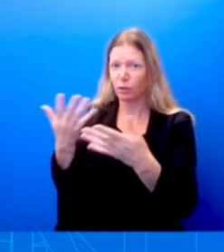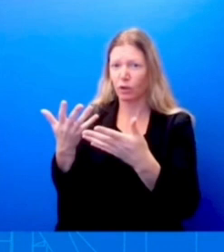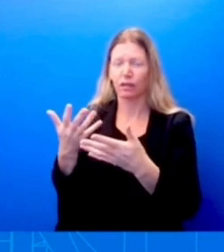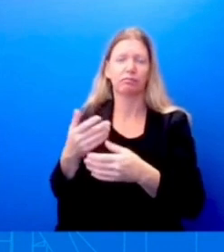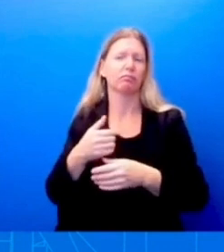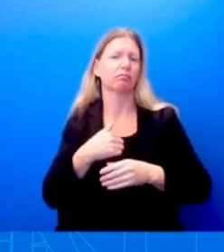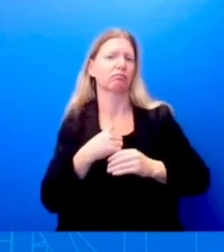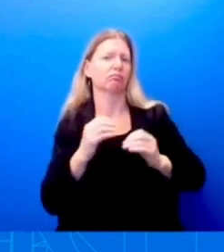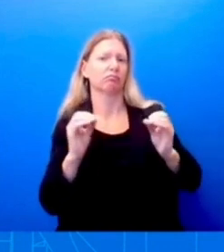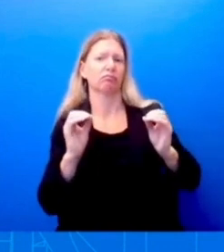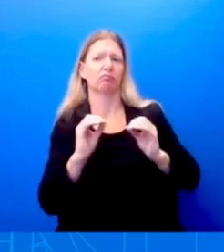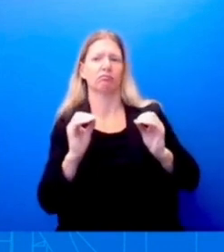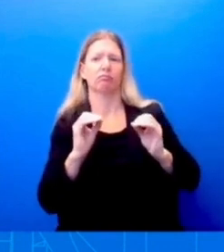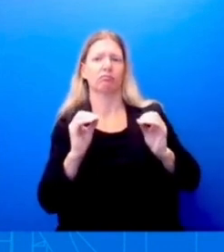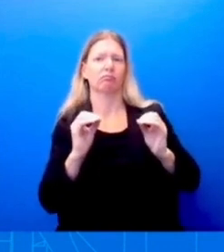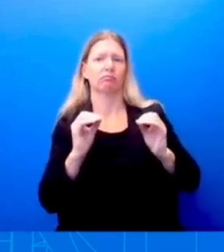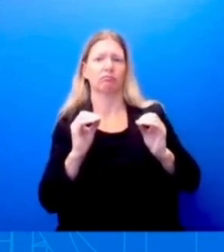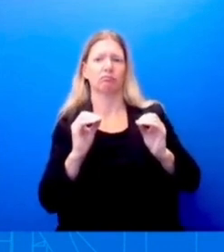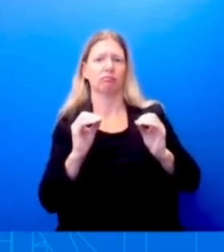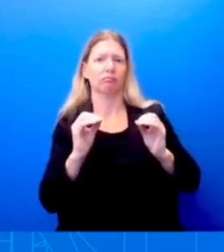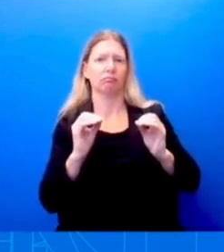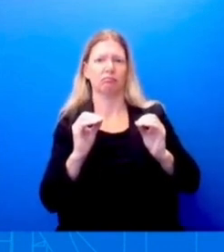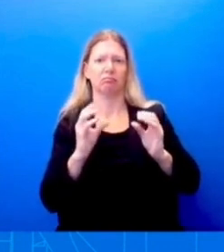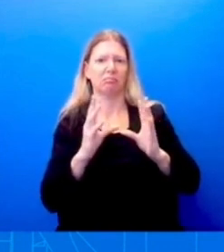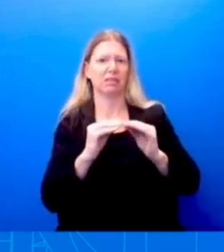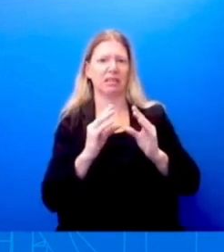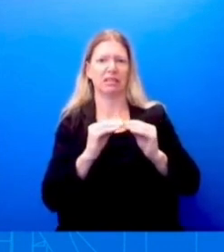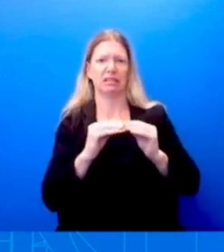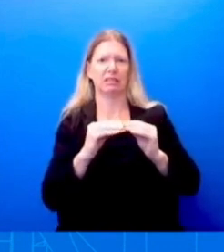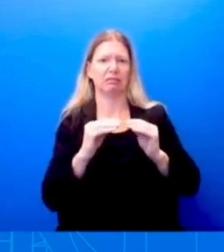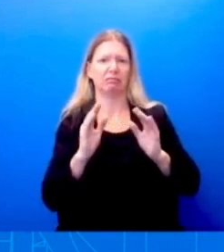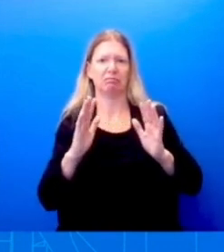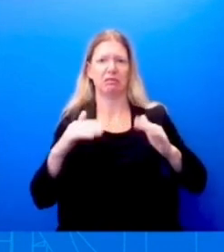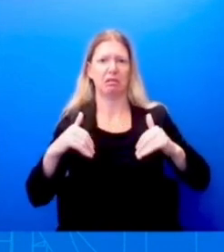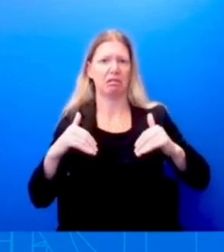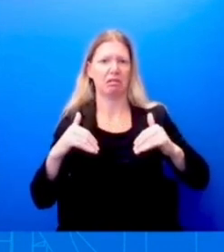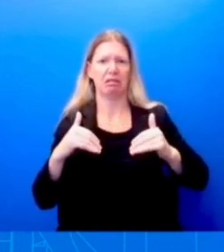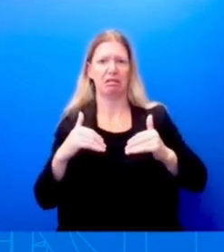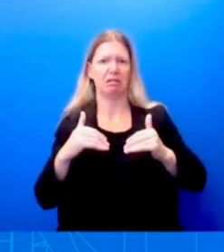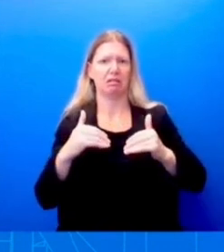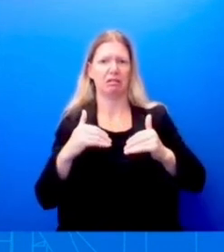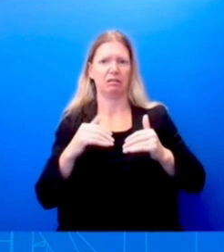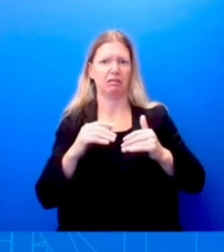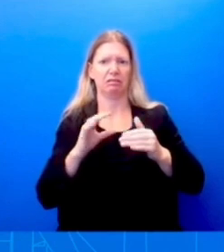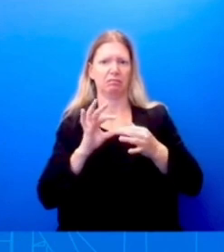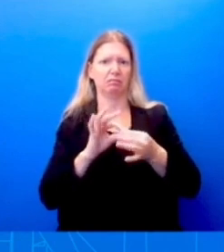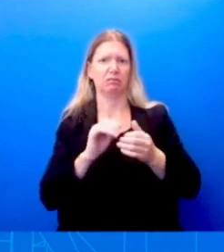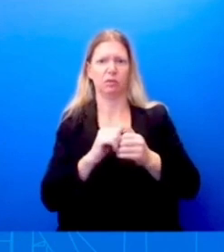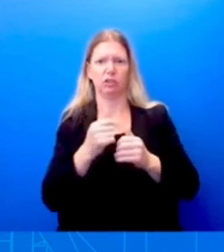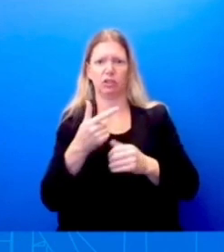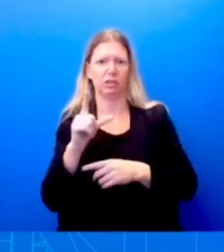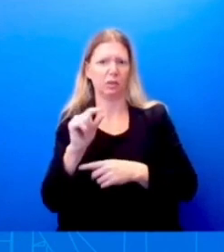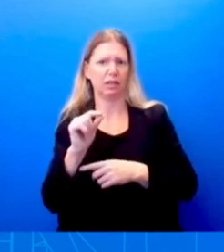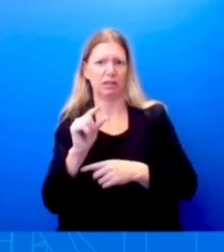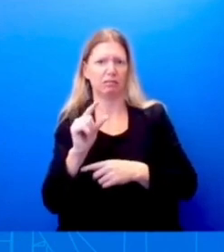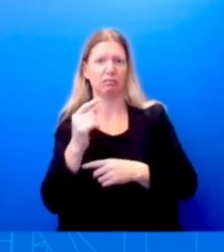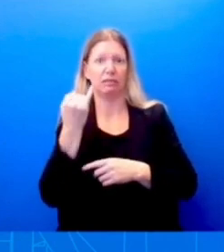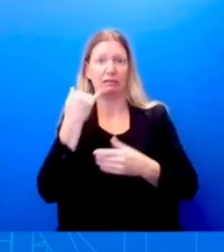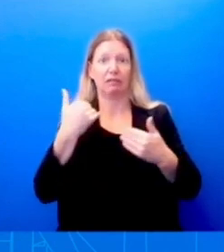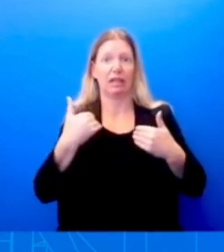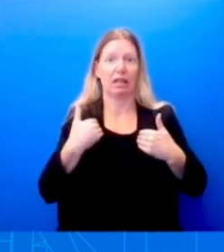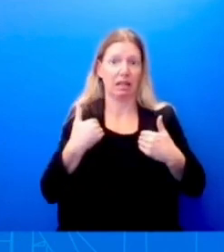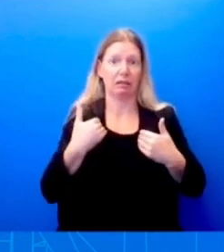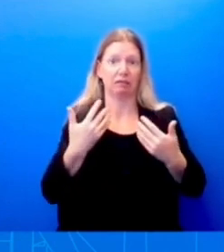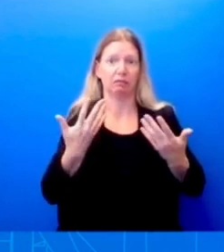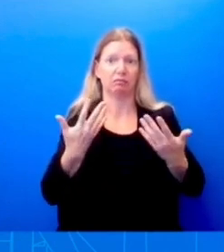um, meetings that the president might have on, uh, at the G20. Uh, if we were to have any, certainly we will, uh, lay that out for all of you